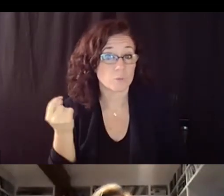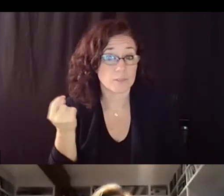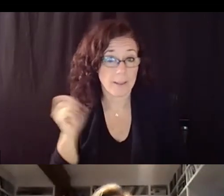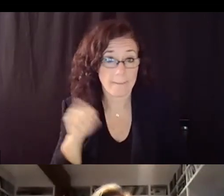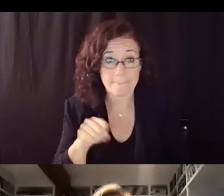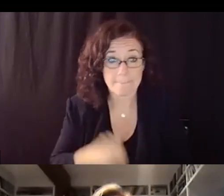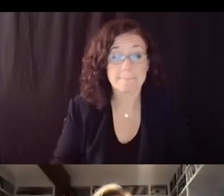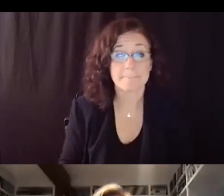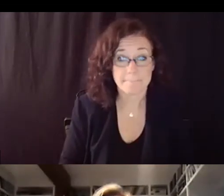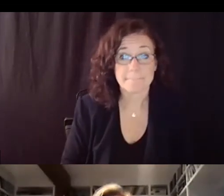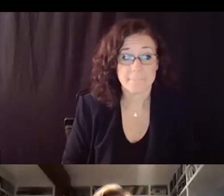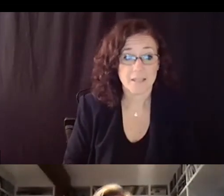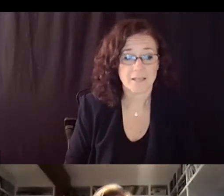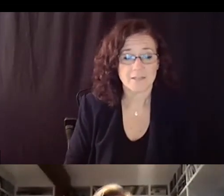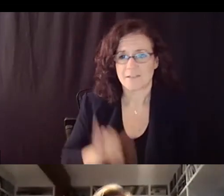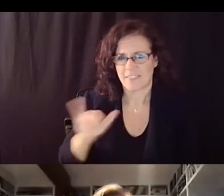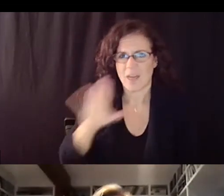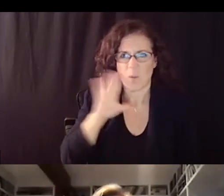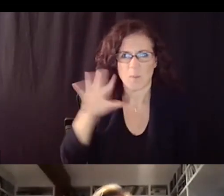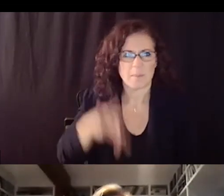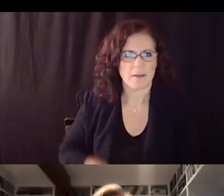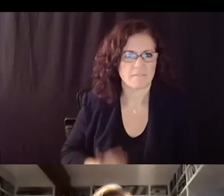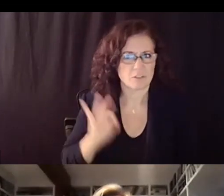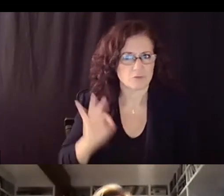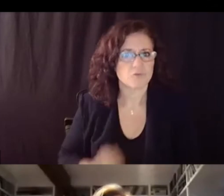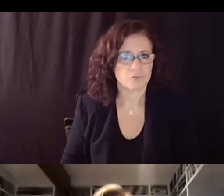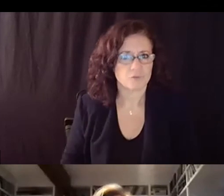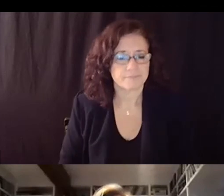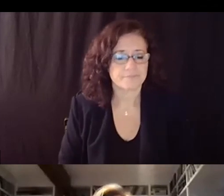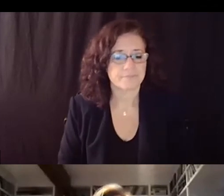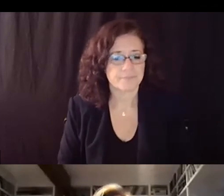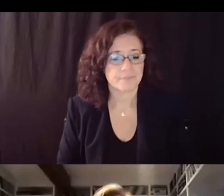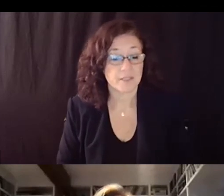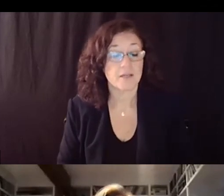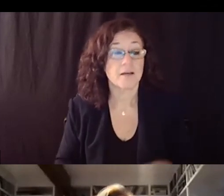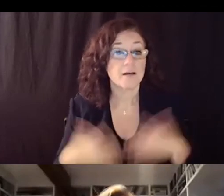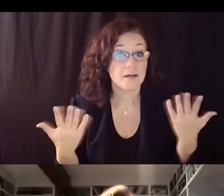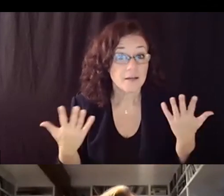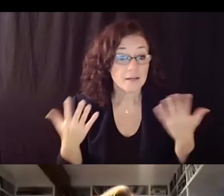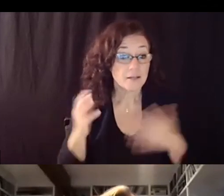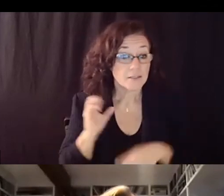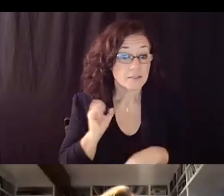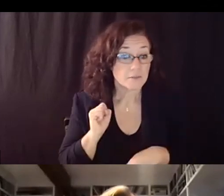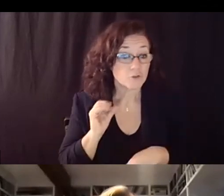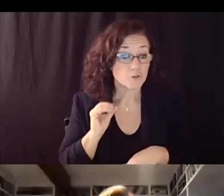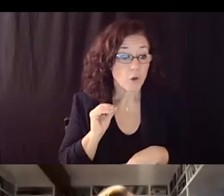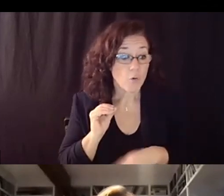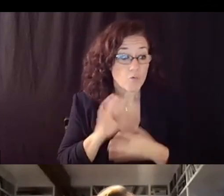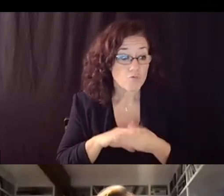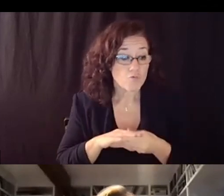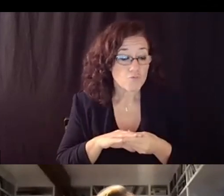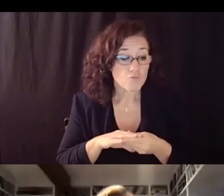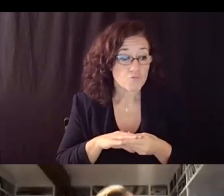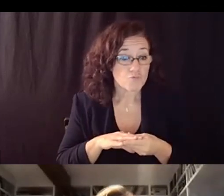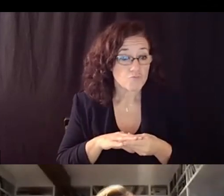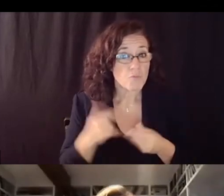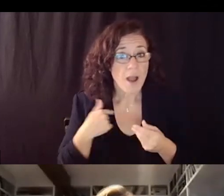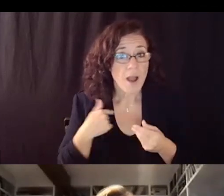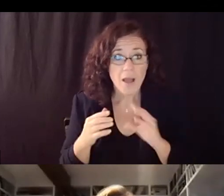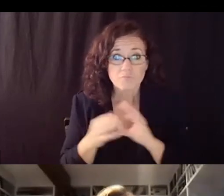think that would be really helpful um so i i don't have any other